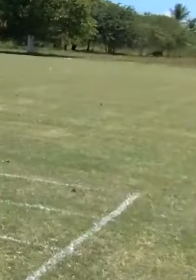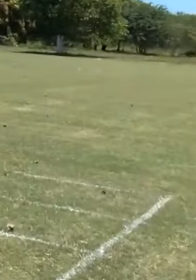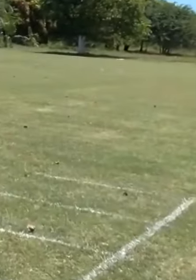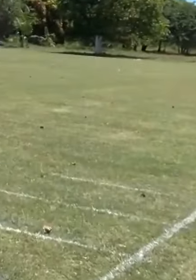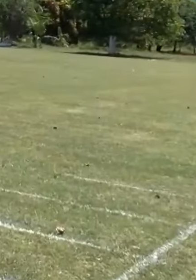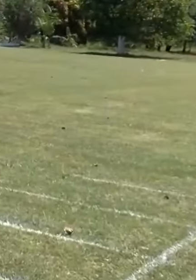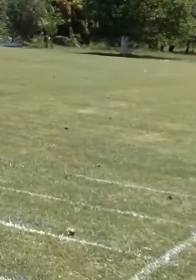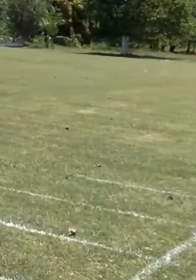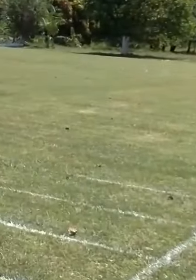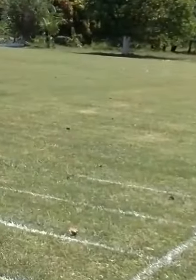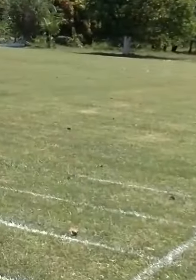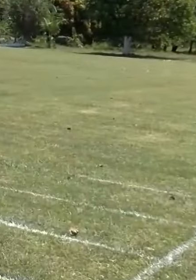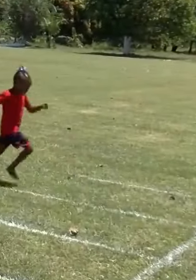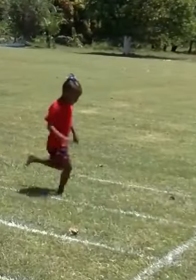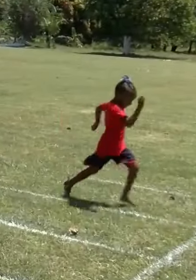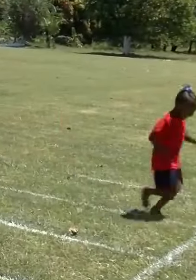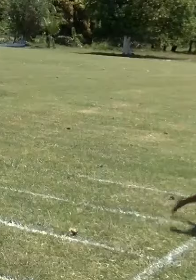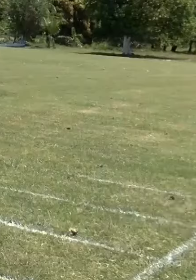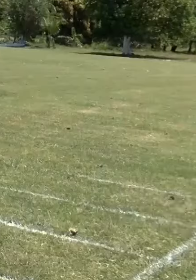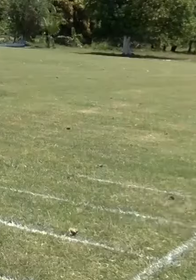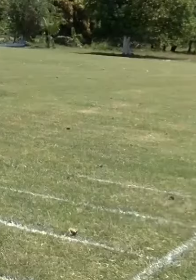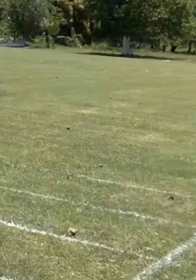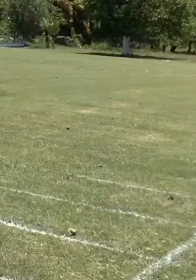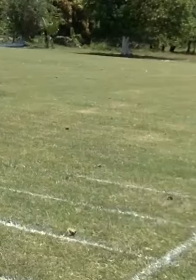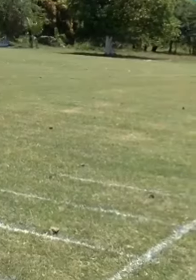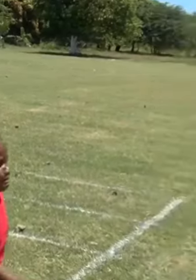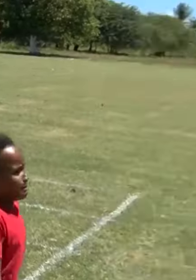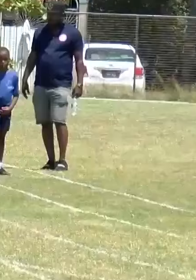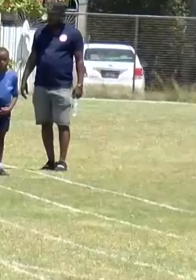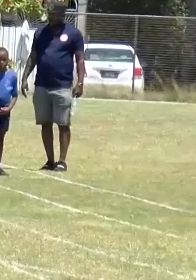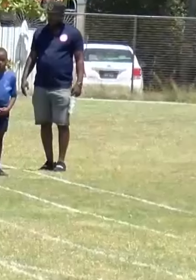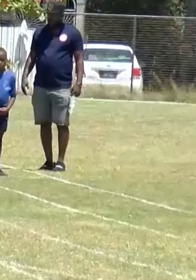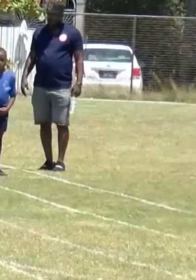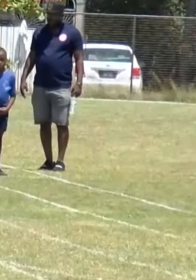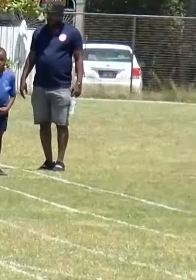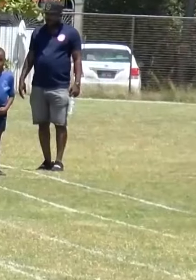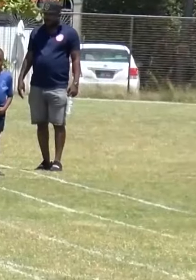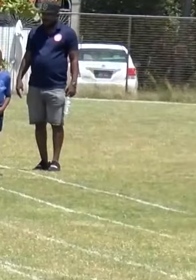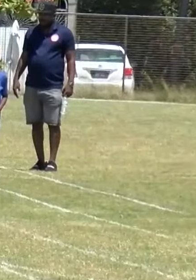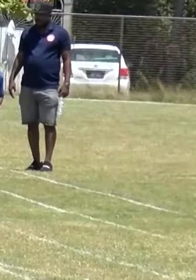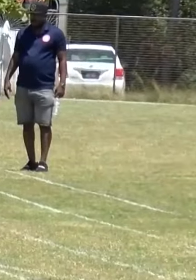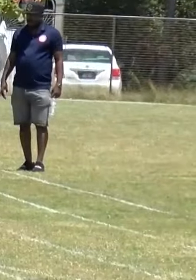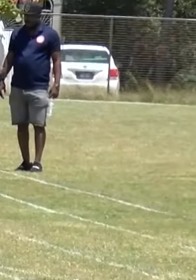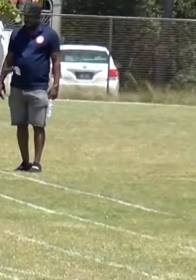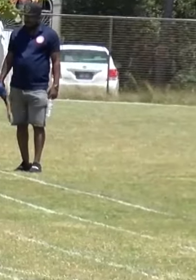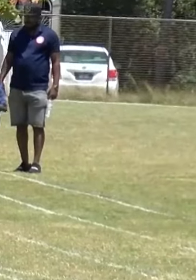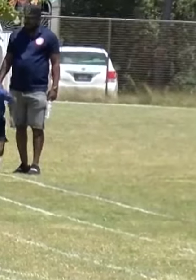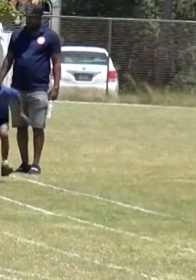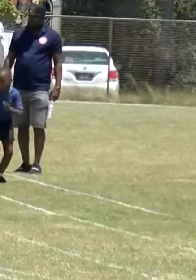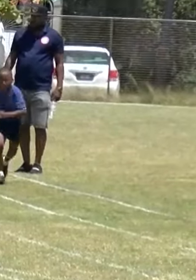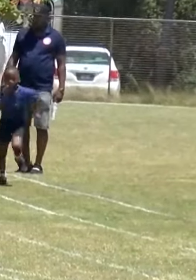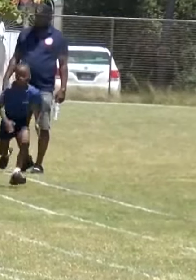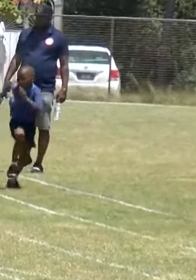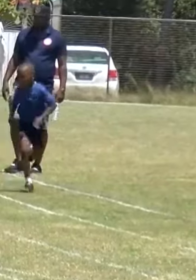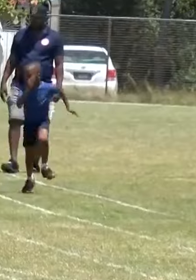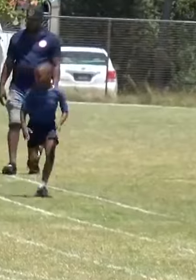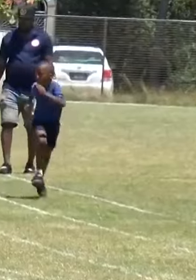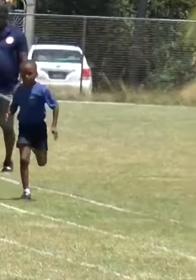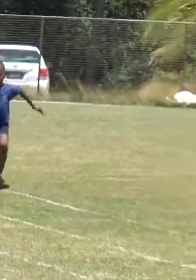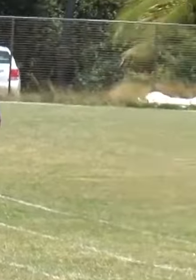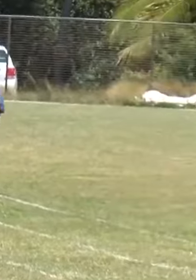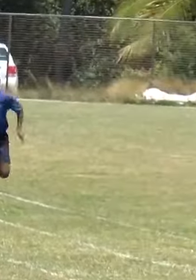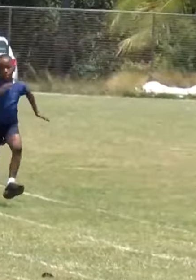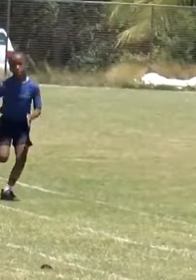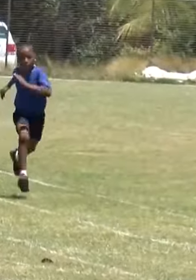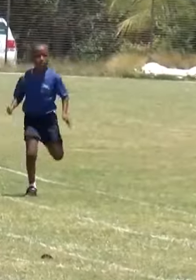winning ahead of Alexa Beckles and Ayasha Hines of Ignatius Beyer. The under-nine boys were up next, and CELA were celebrating again